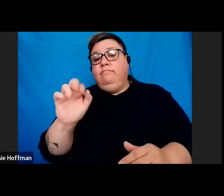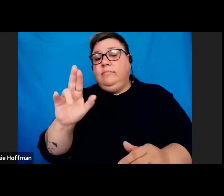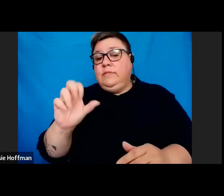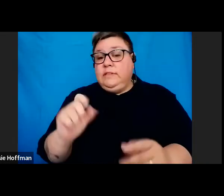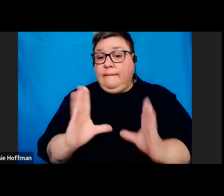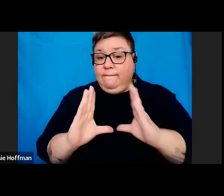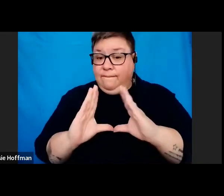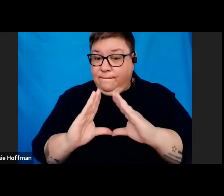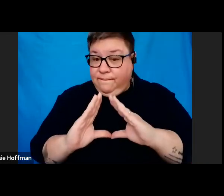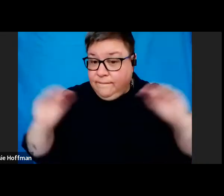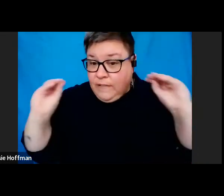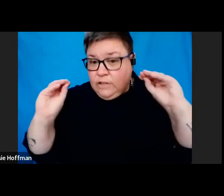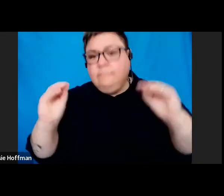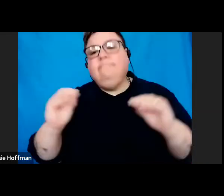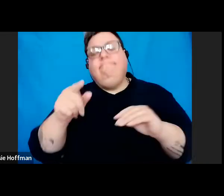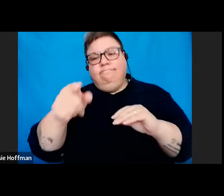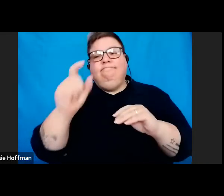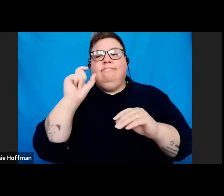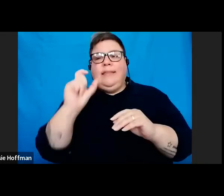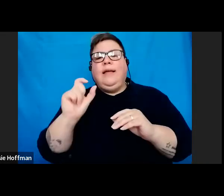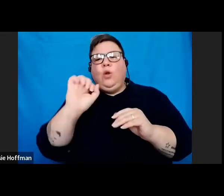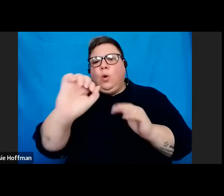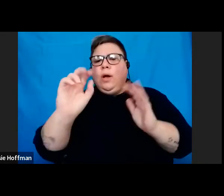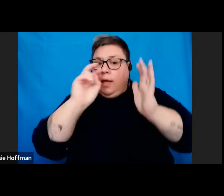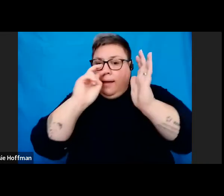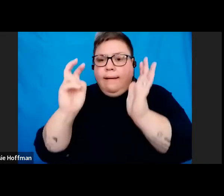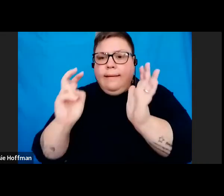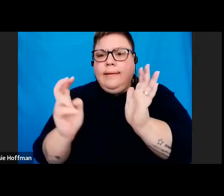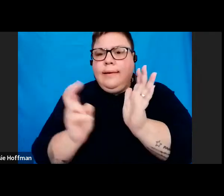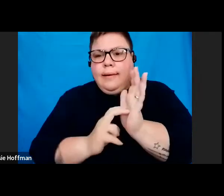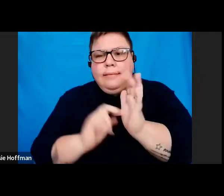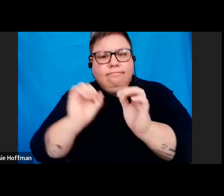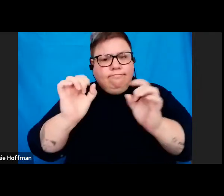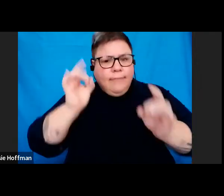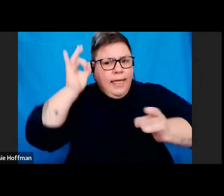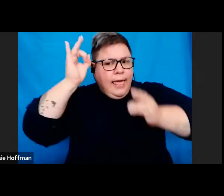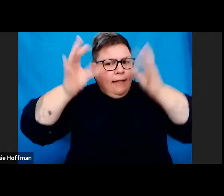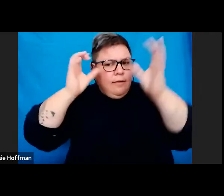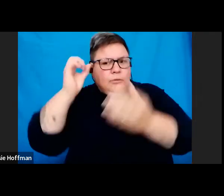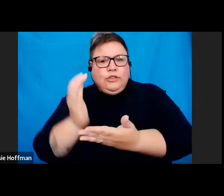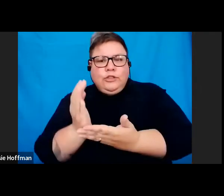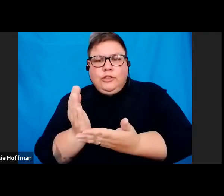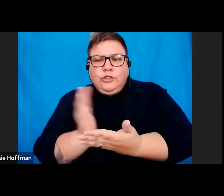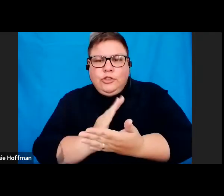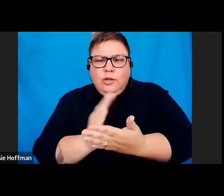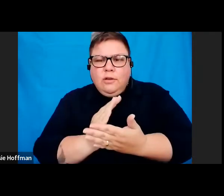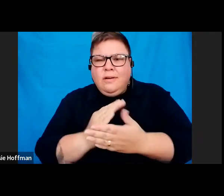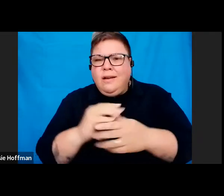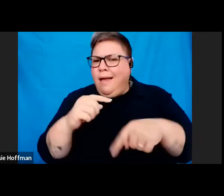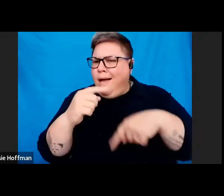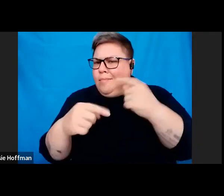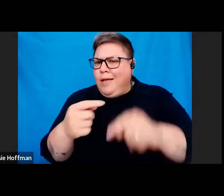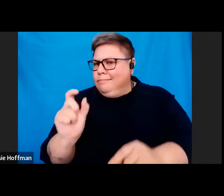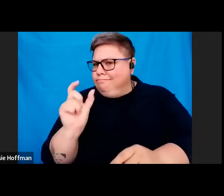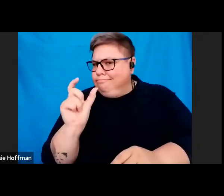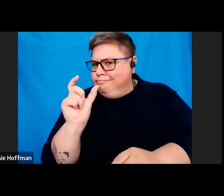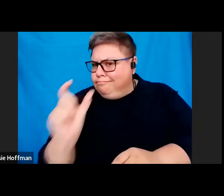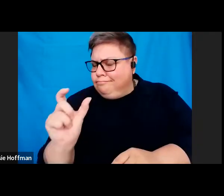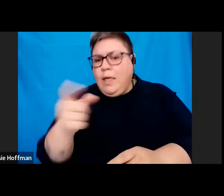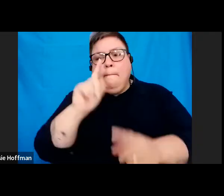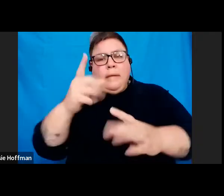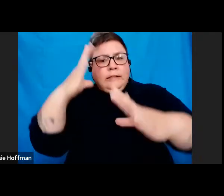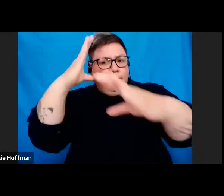helps us understand your needs in terms of information sharing and what topic you want us to focus on.